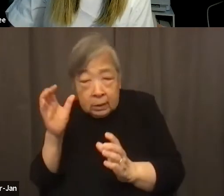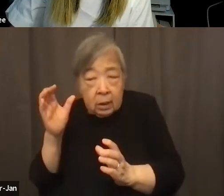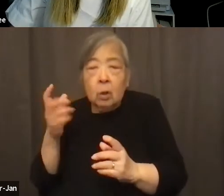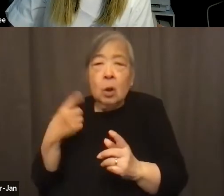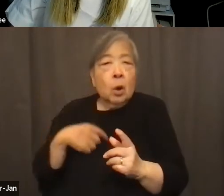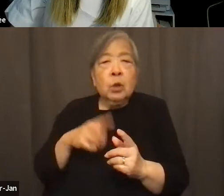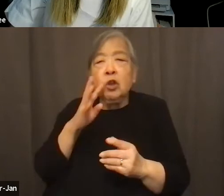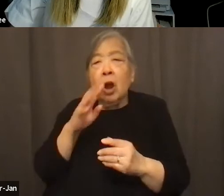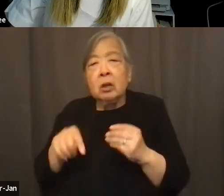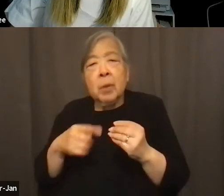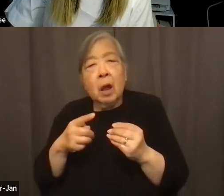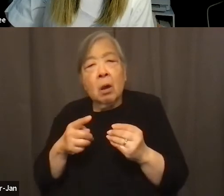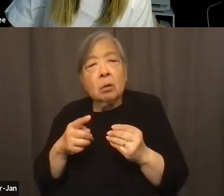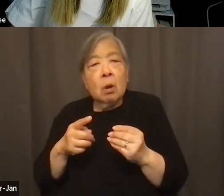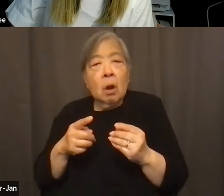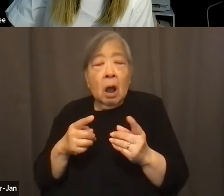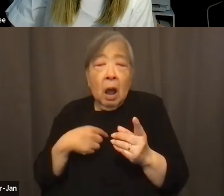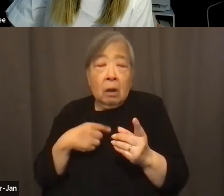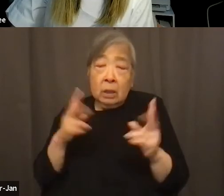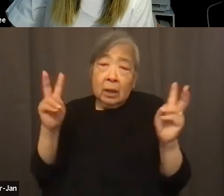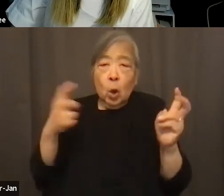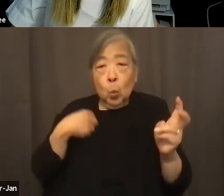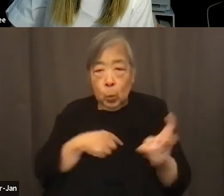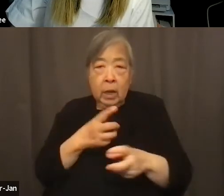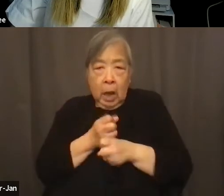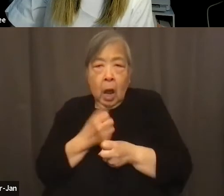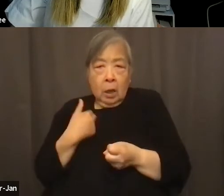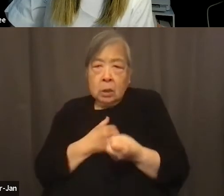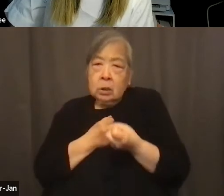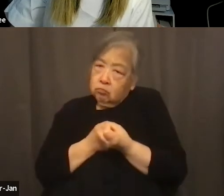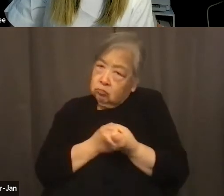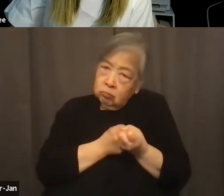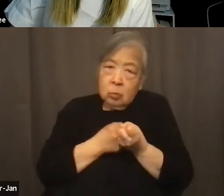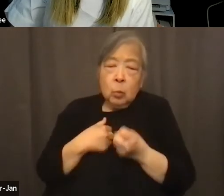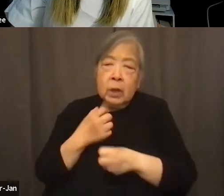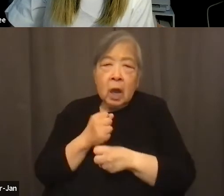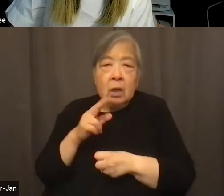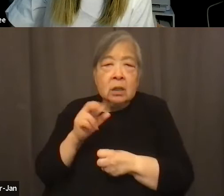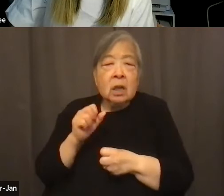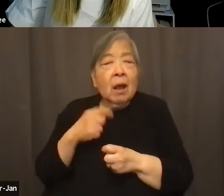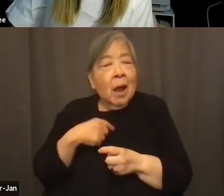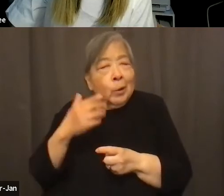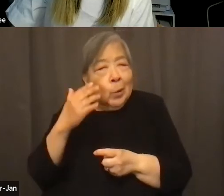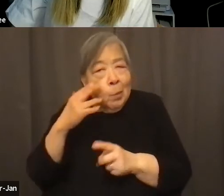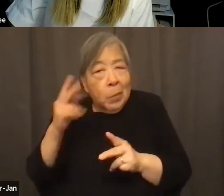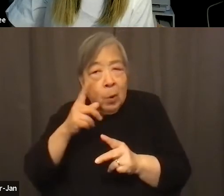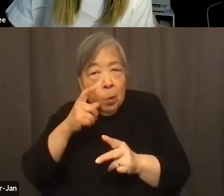you know, we got us, and I think that's still true, but a lot of people listening in, I know that they're wondering, what can they do,